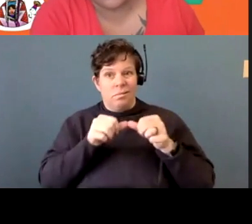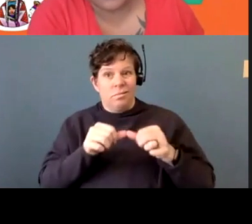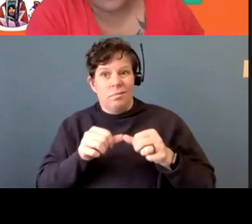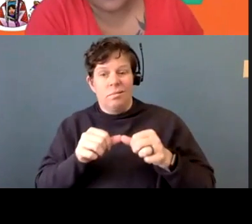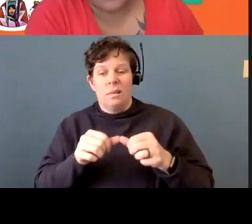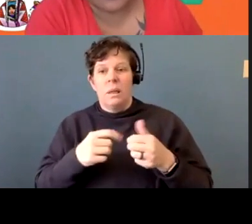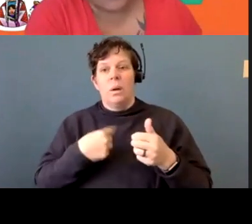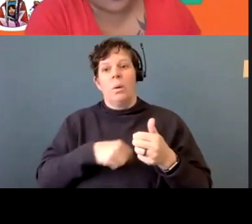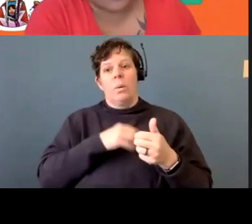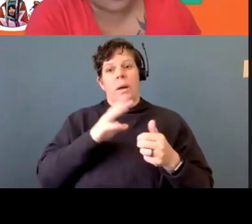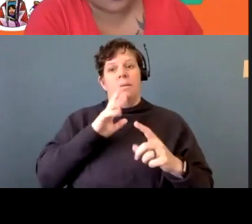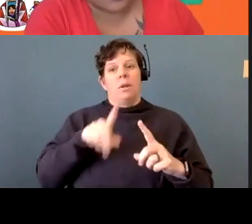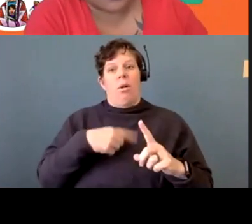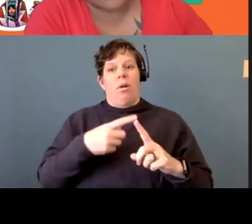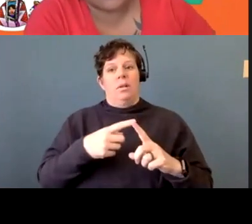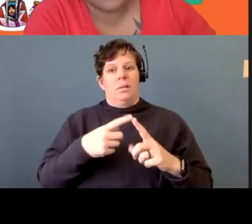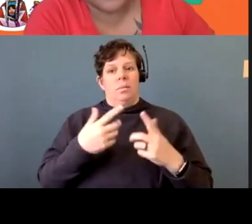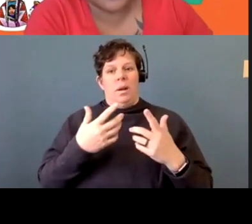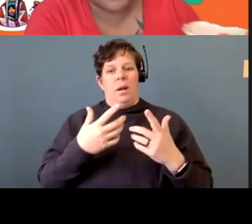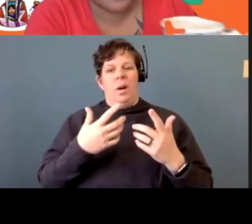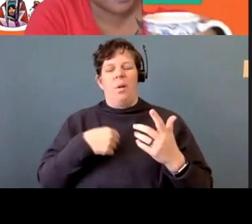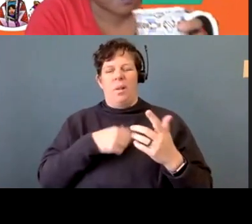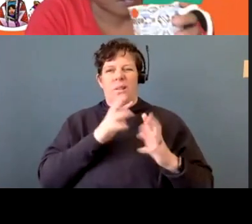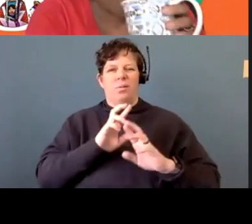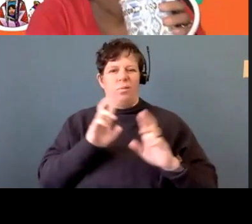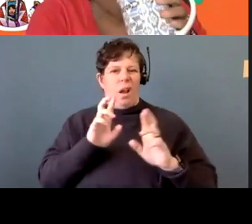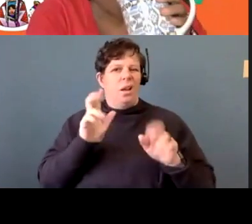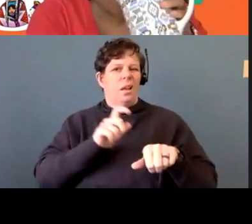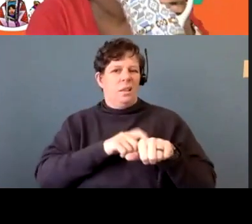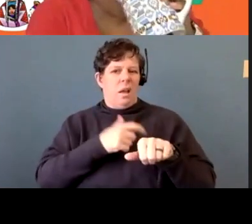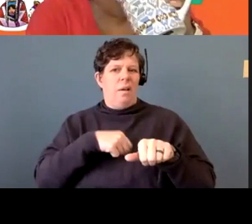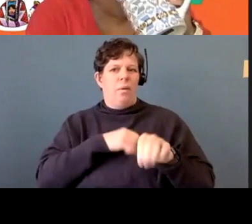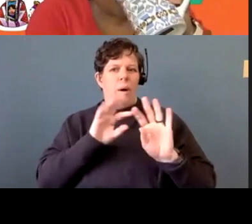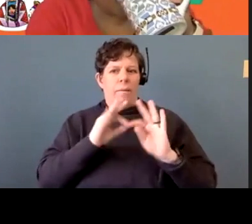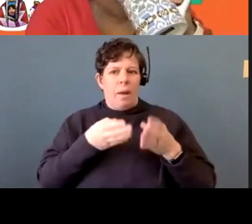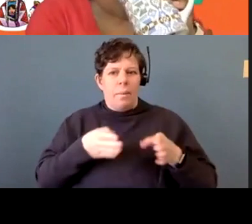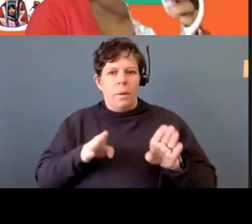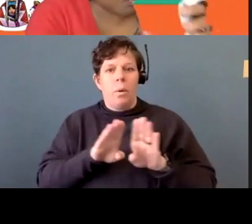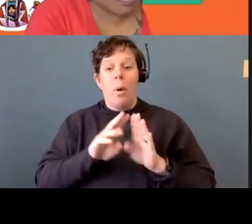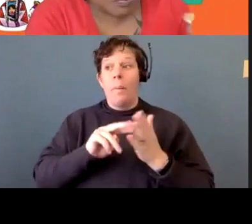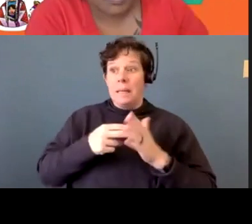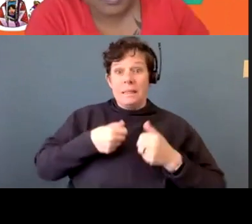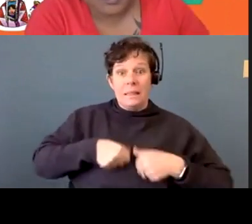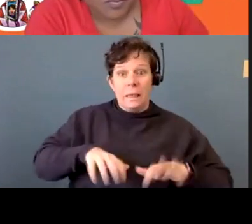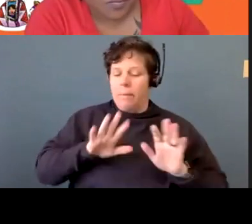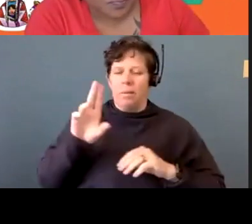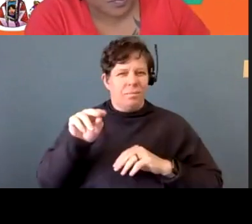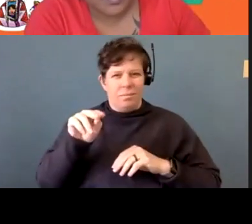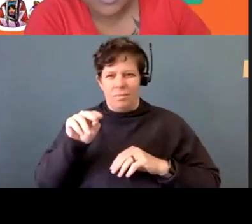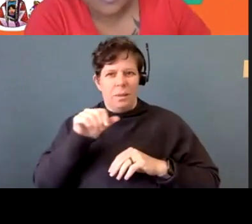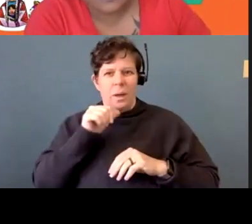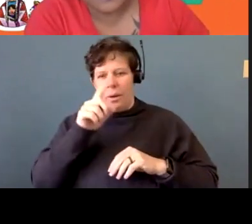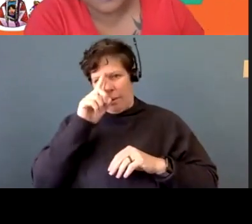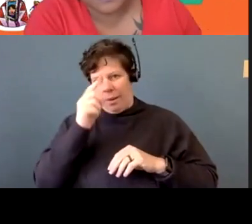moving forward and trying to get some closure for our family. Not that we would ever give up. And I don't think any family